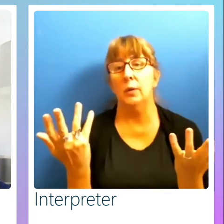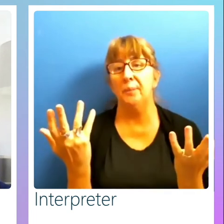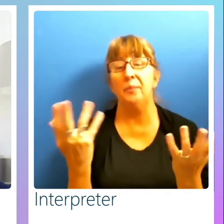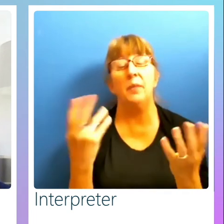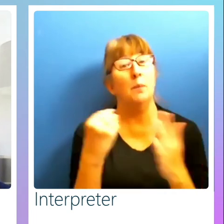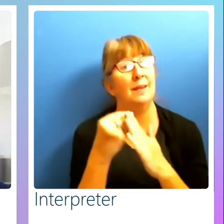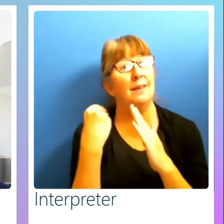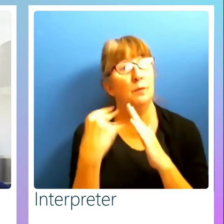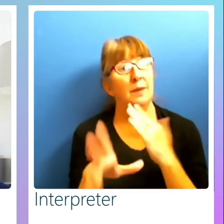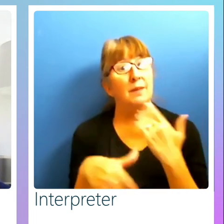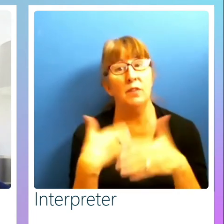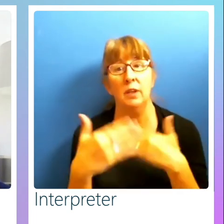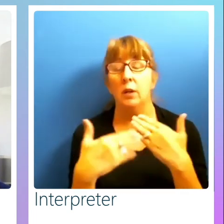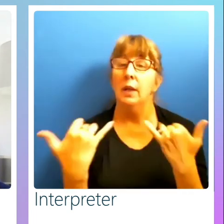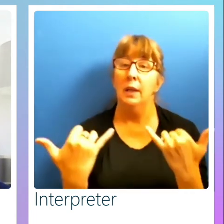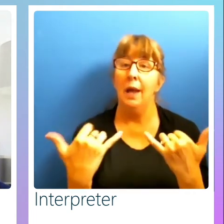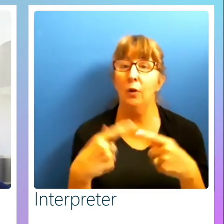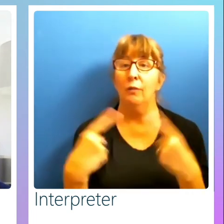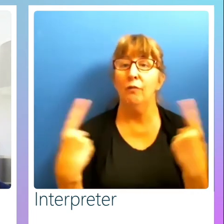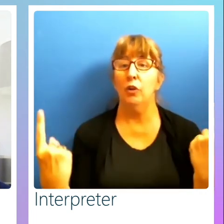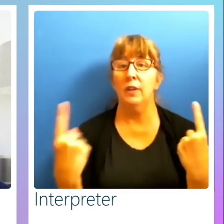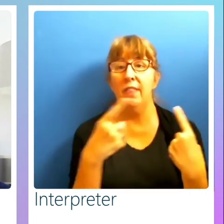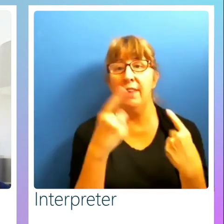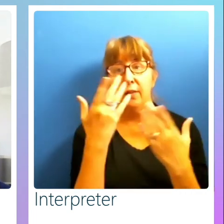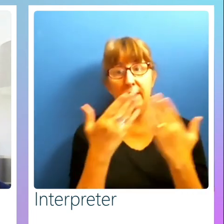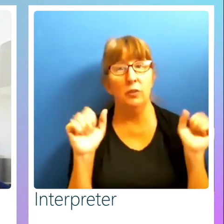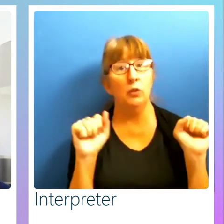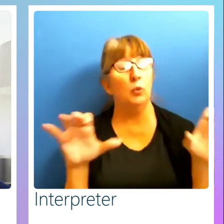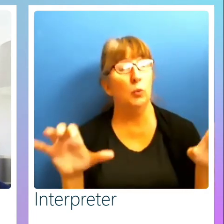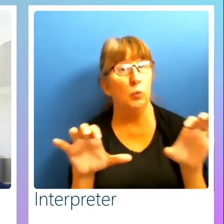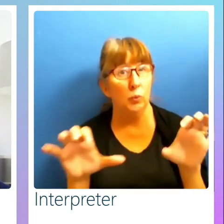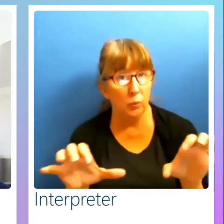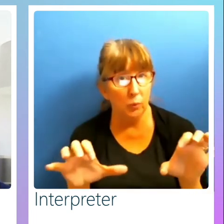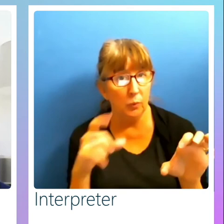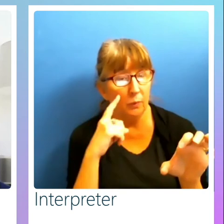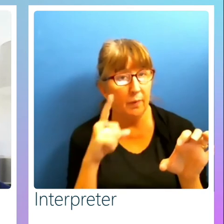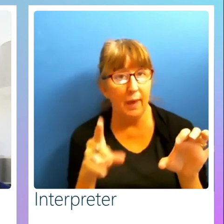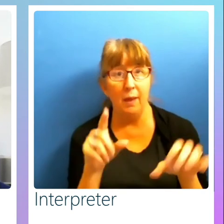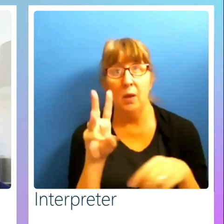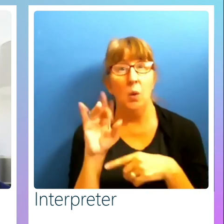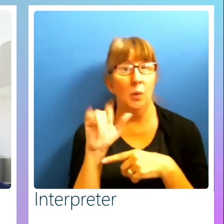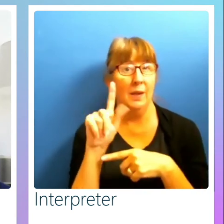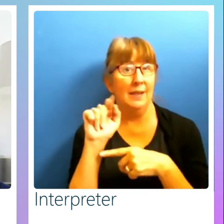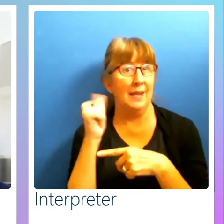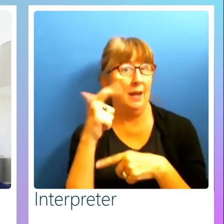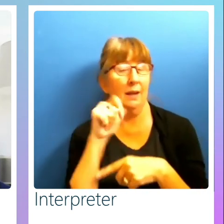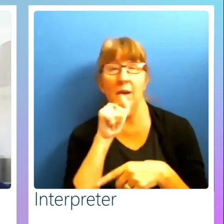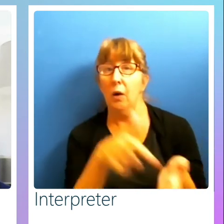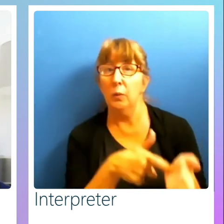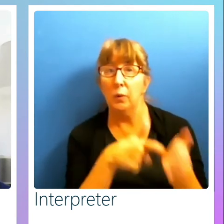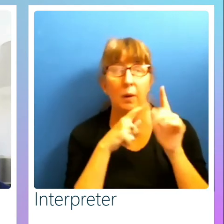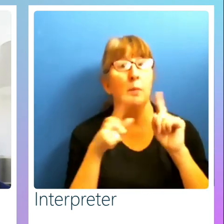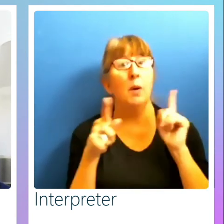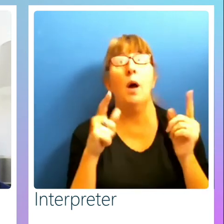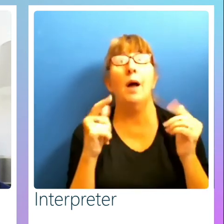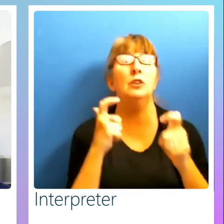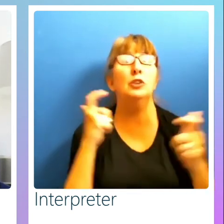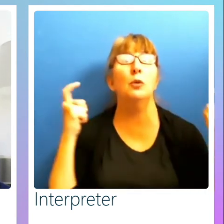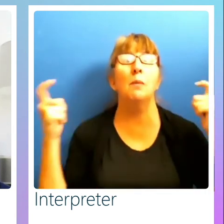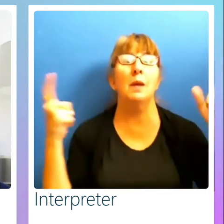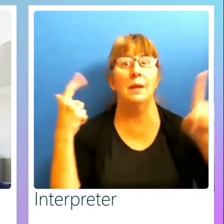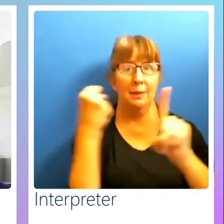expensive to get to now conversely there are things you can do that WCAG may not require that would have a tremendous impact